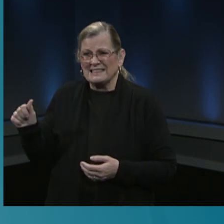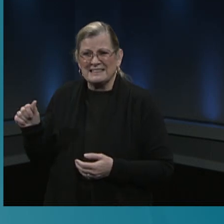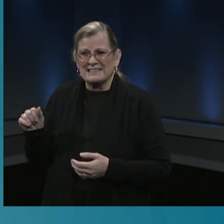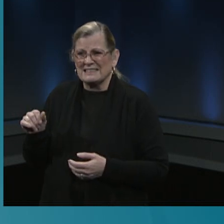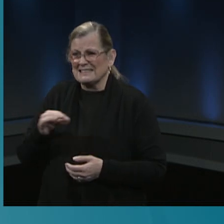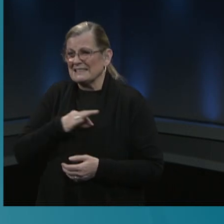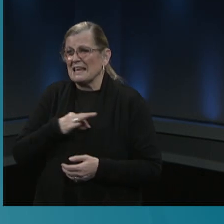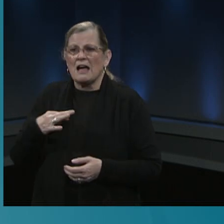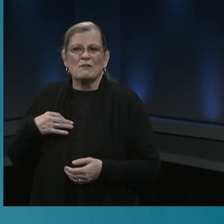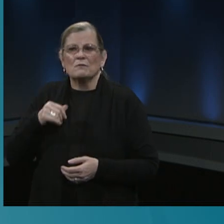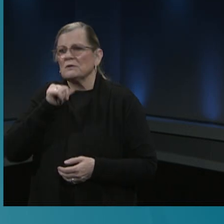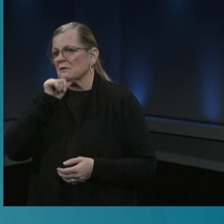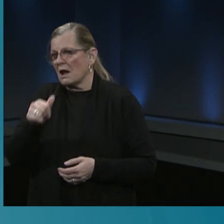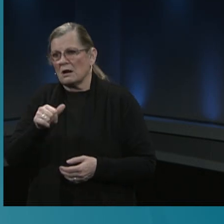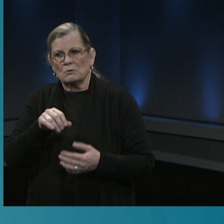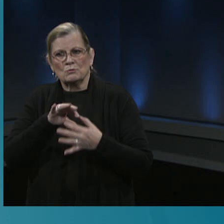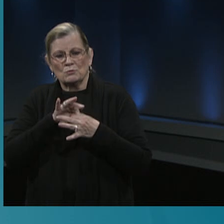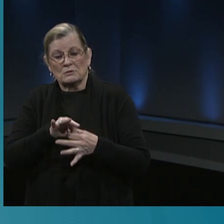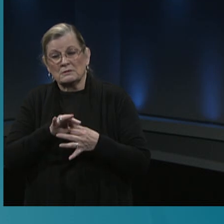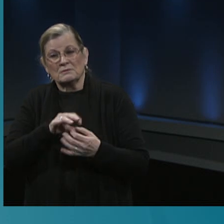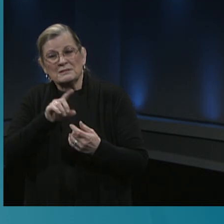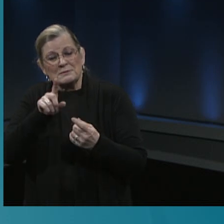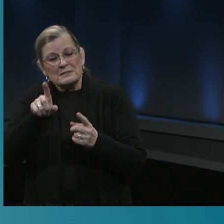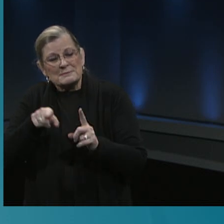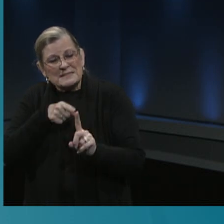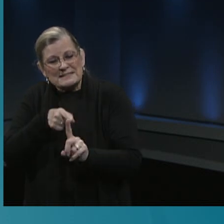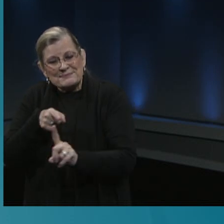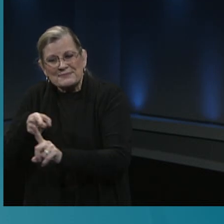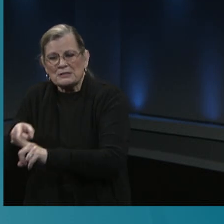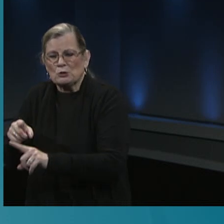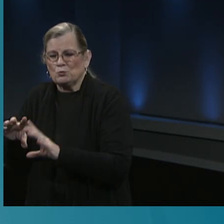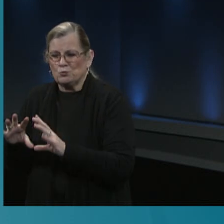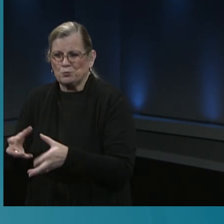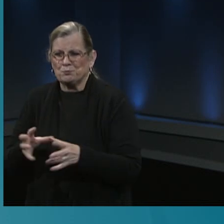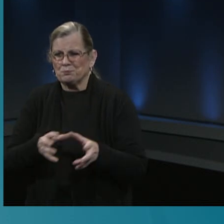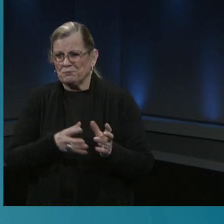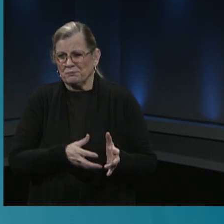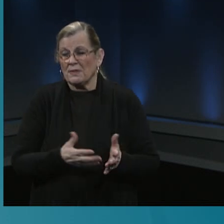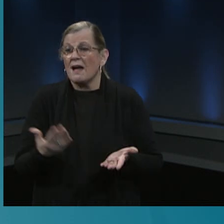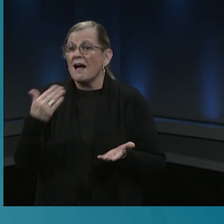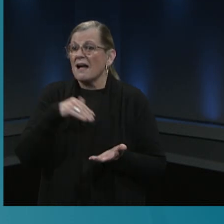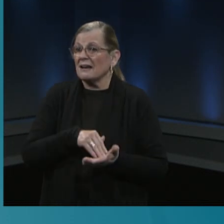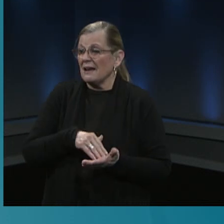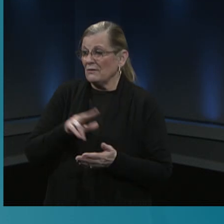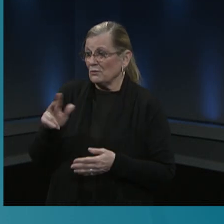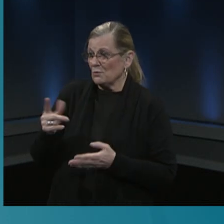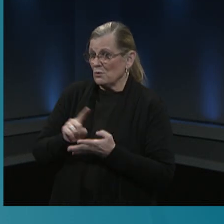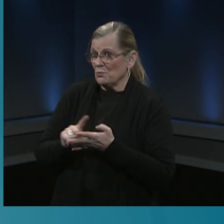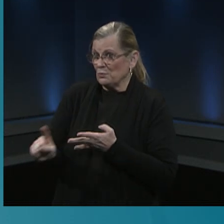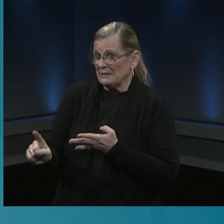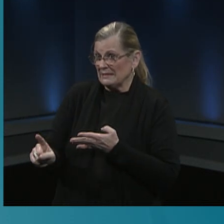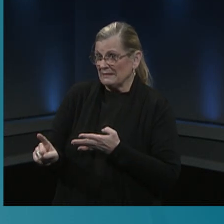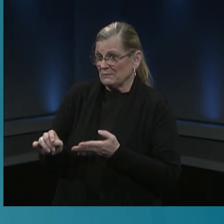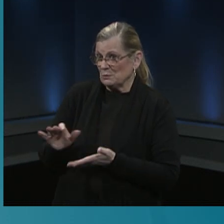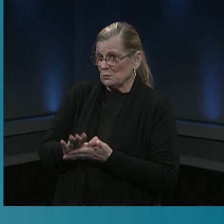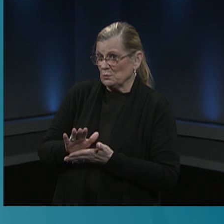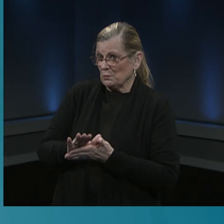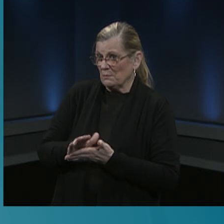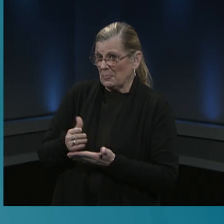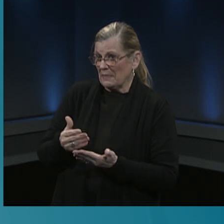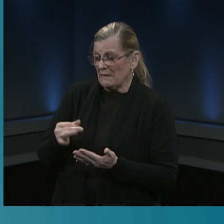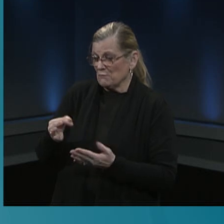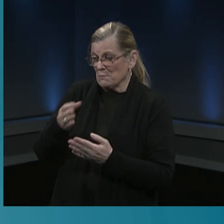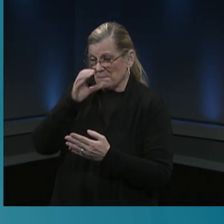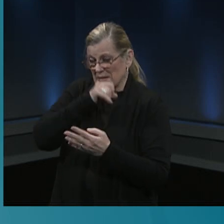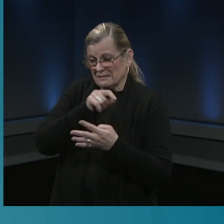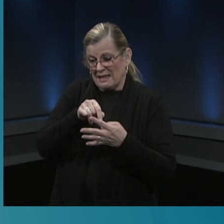a specific student group and again in this week three uh staffs from weeks two and three uh really are uh unable